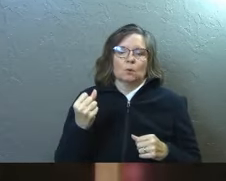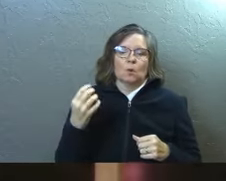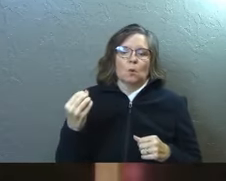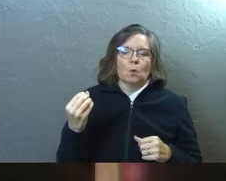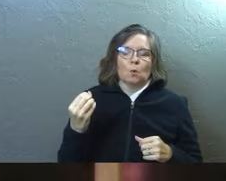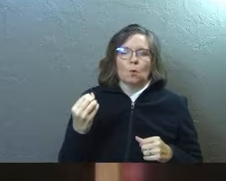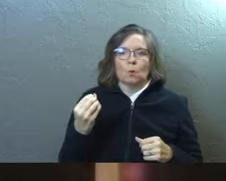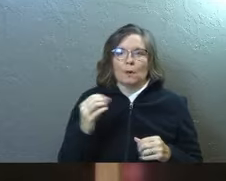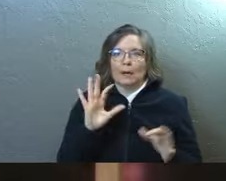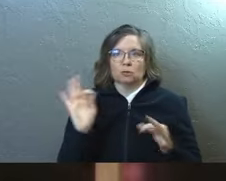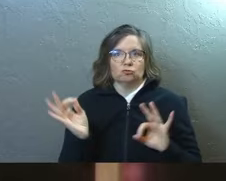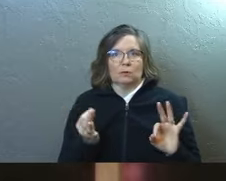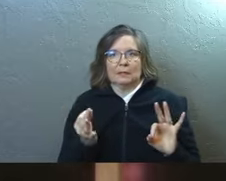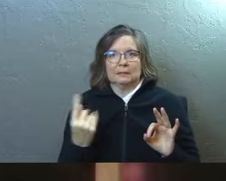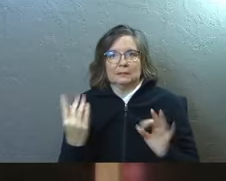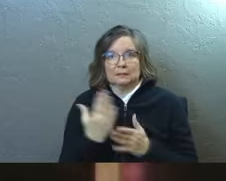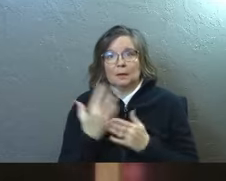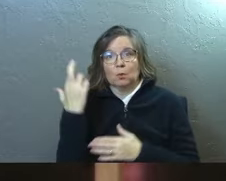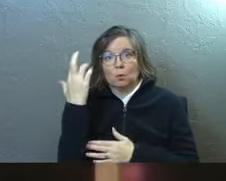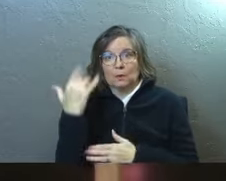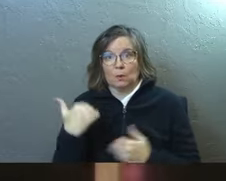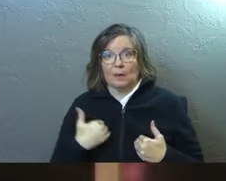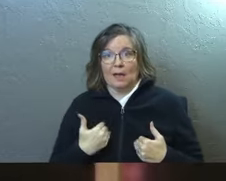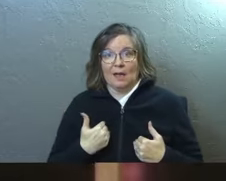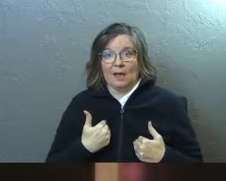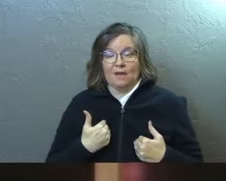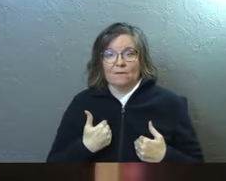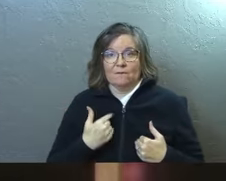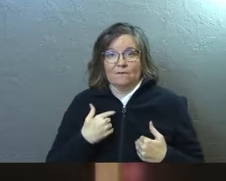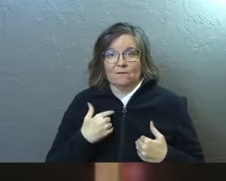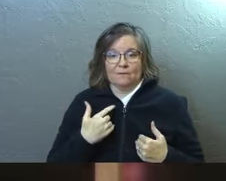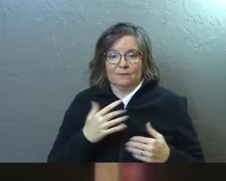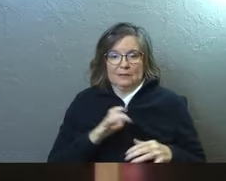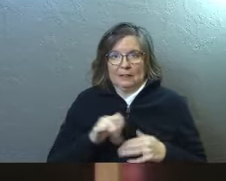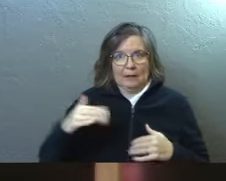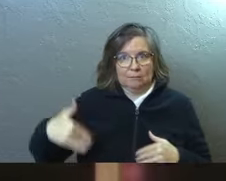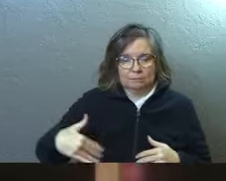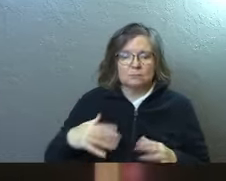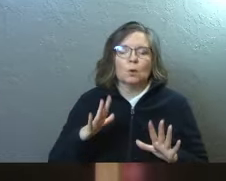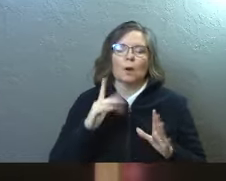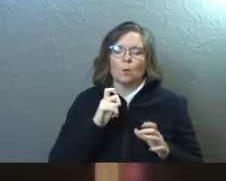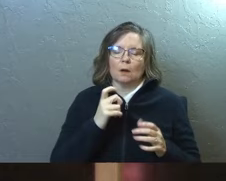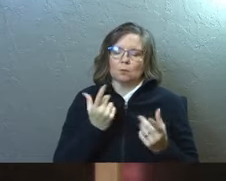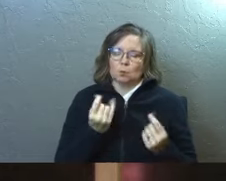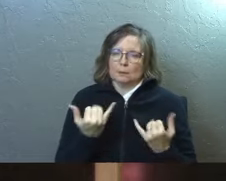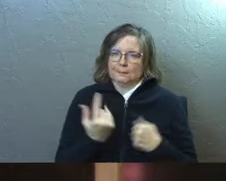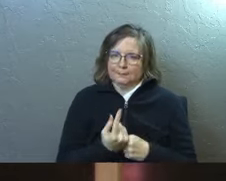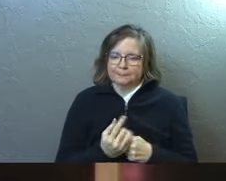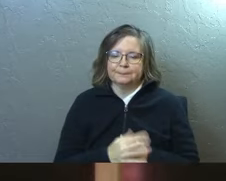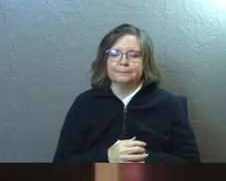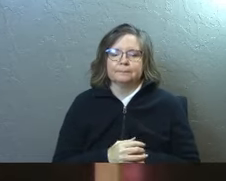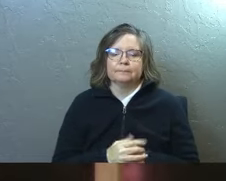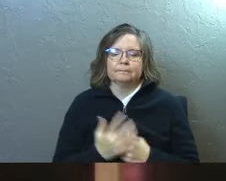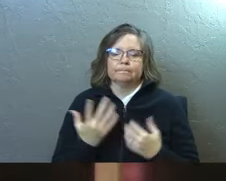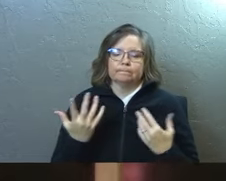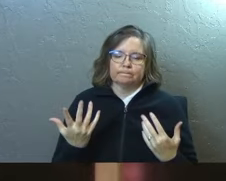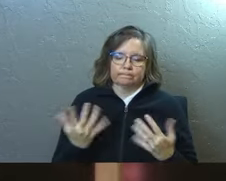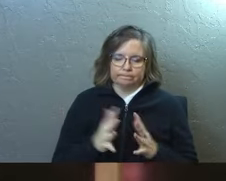so, and distraction is some of the reason that we haven't gone there in the past. So I want to go there. Um,